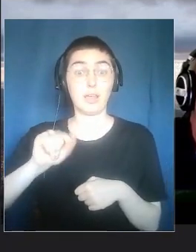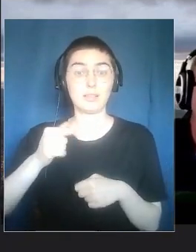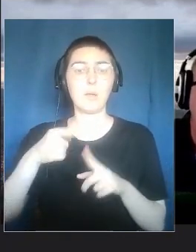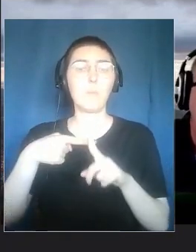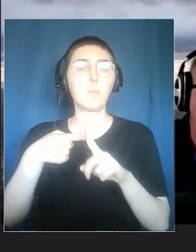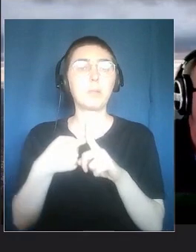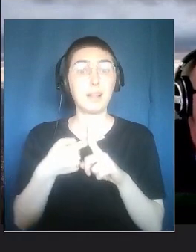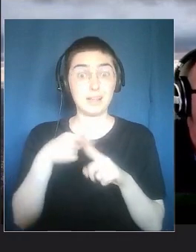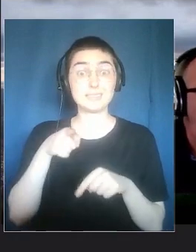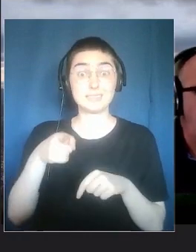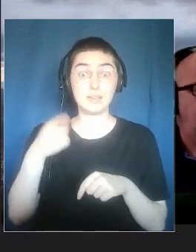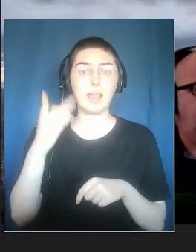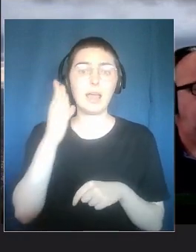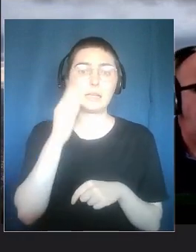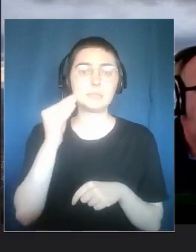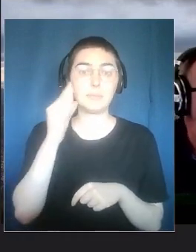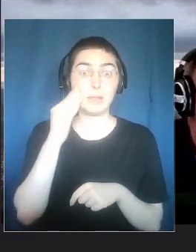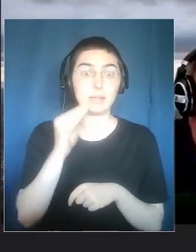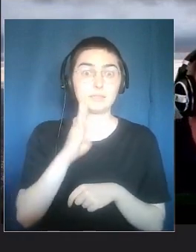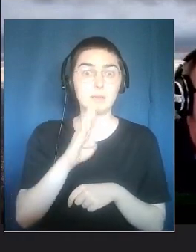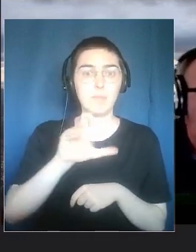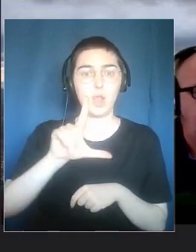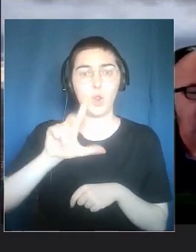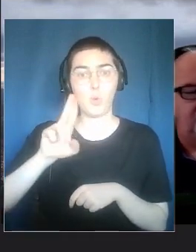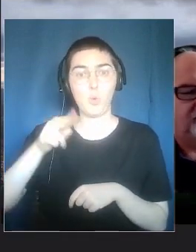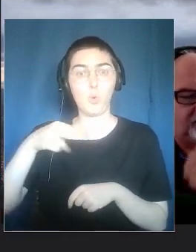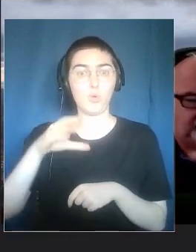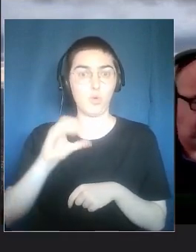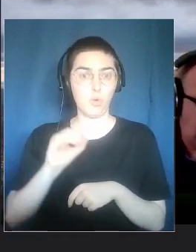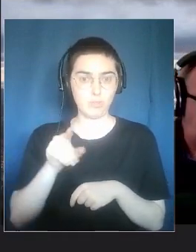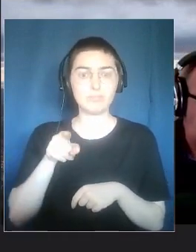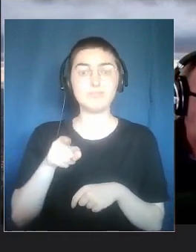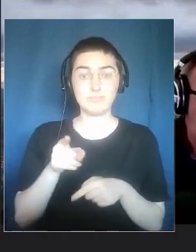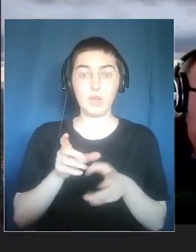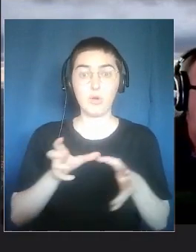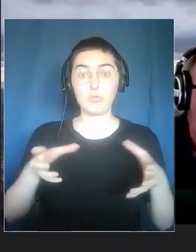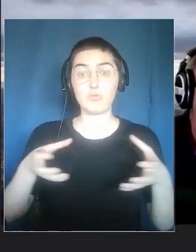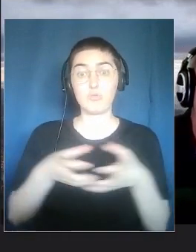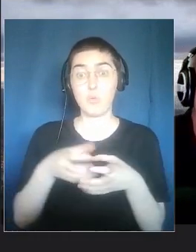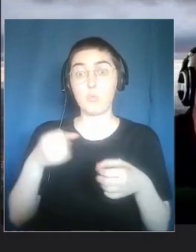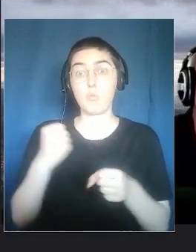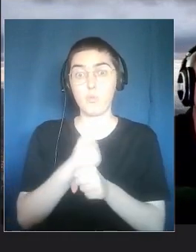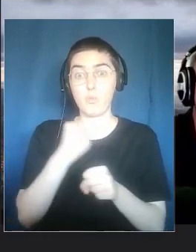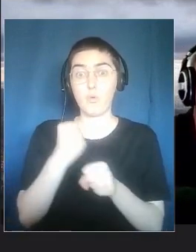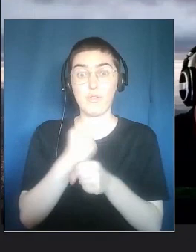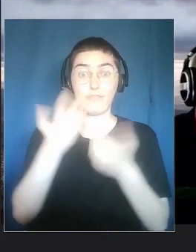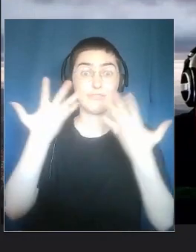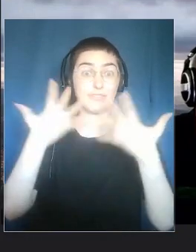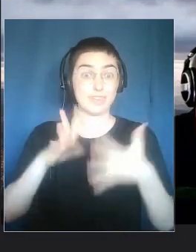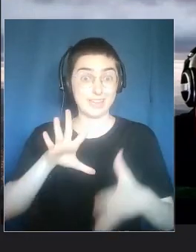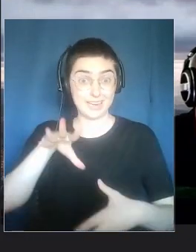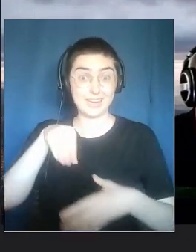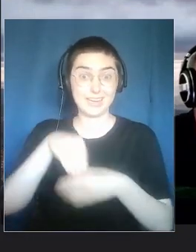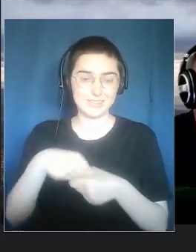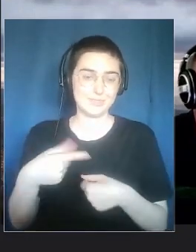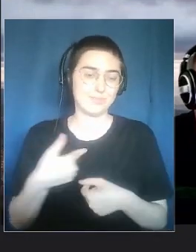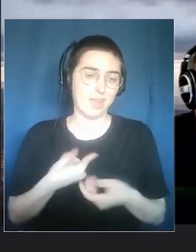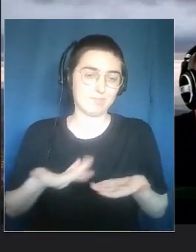And also the Balloonos one, which we tested with the working group,